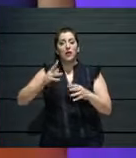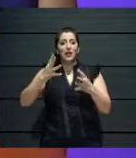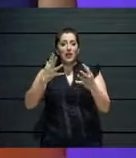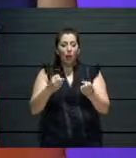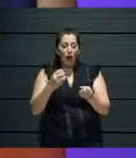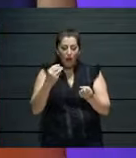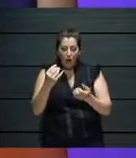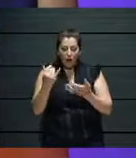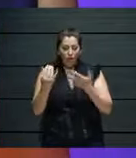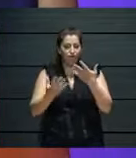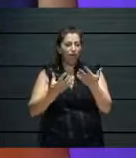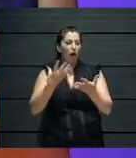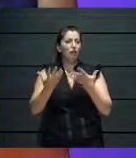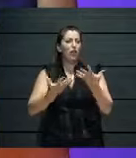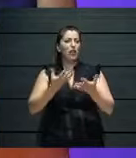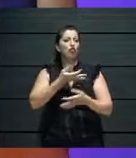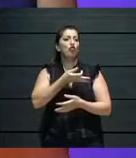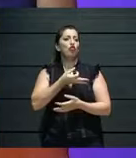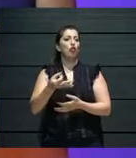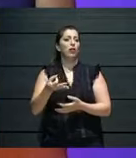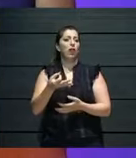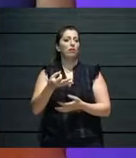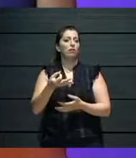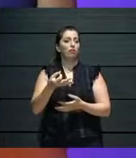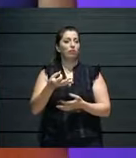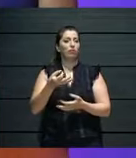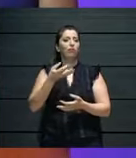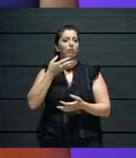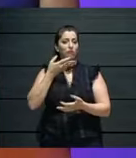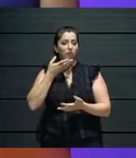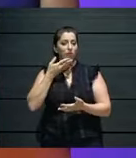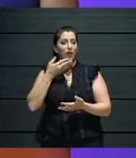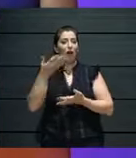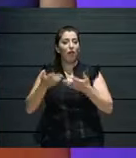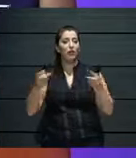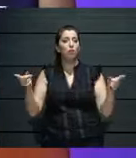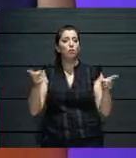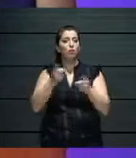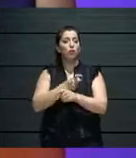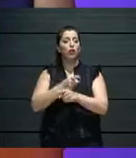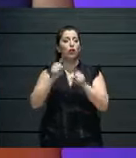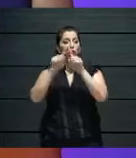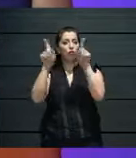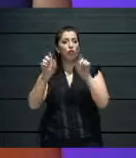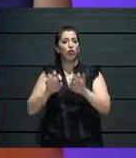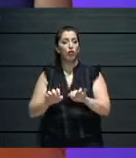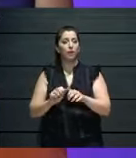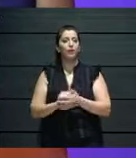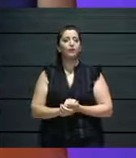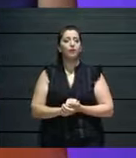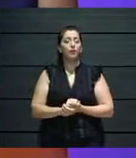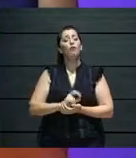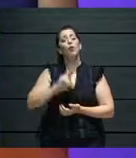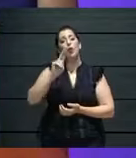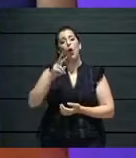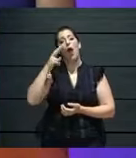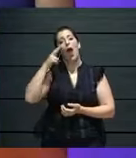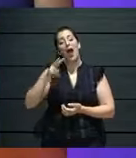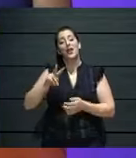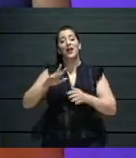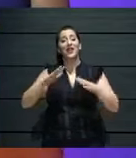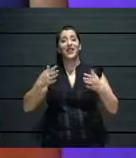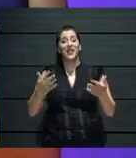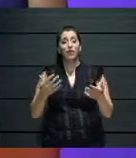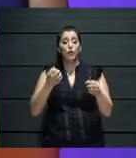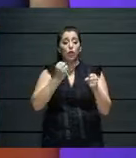produce work and creative work. We spoke of new and changing roles within teams and the need for flexibility in this regard.